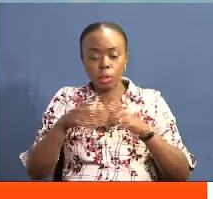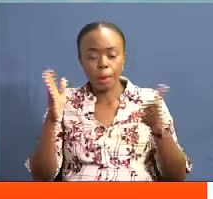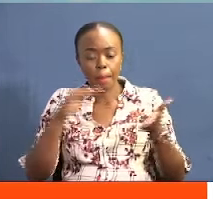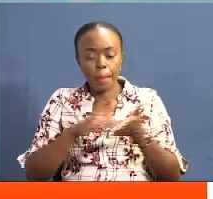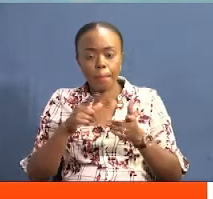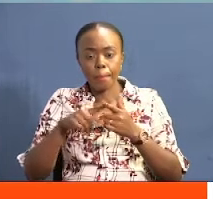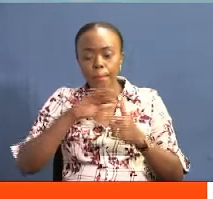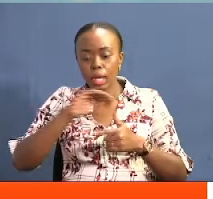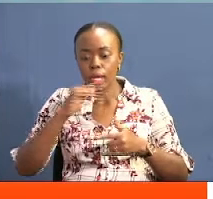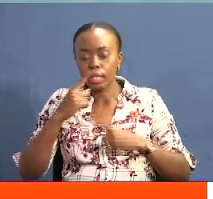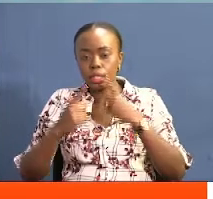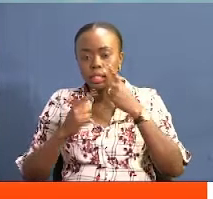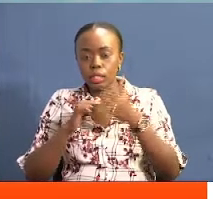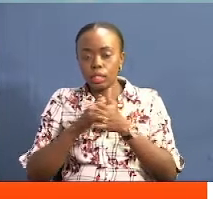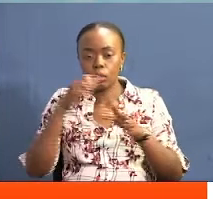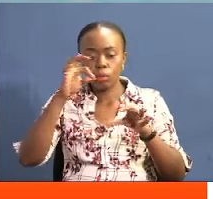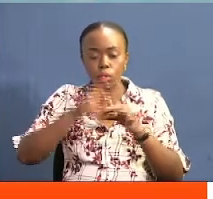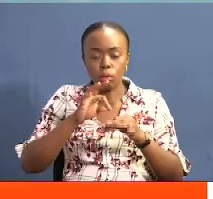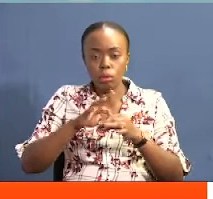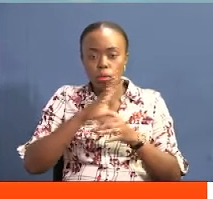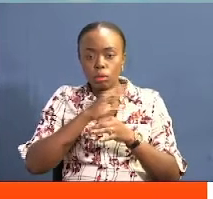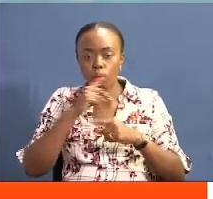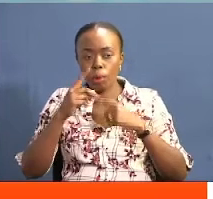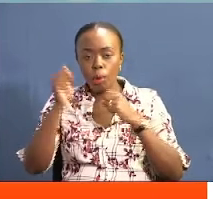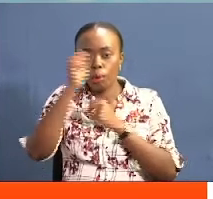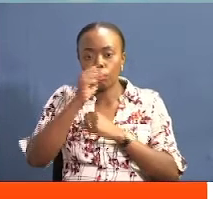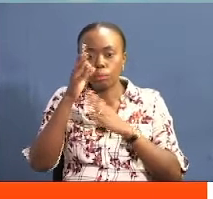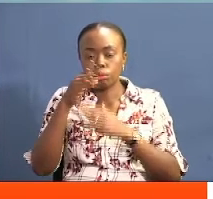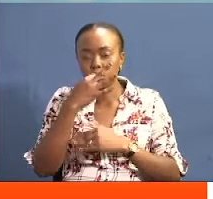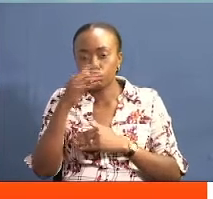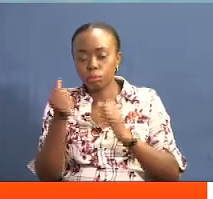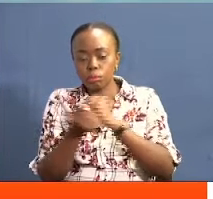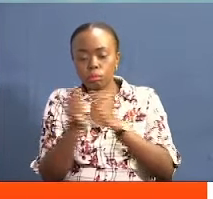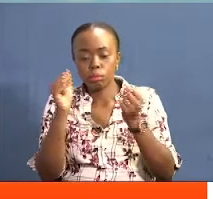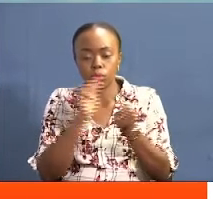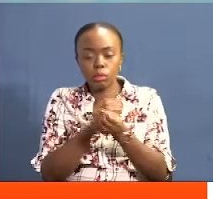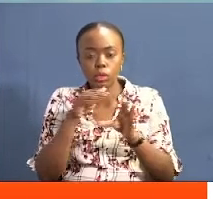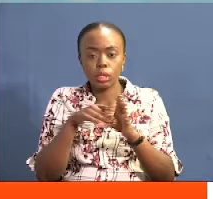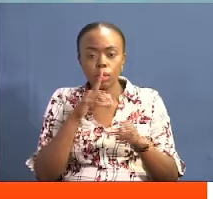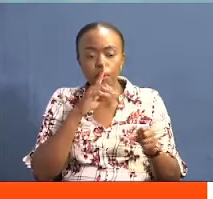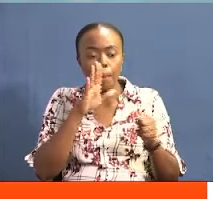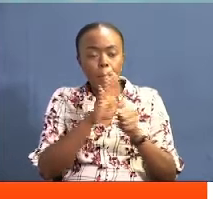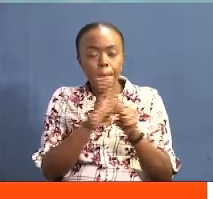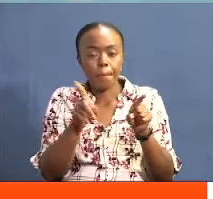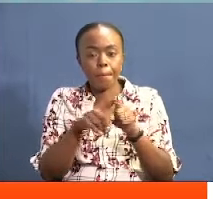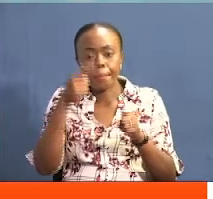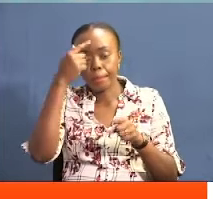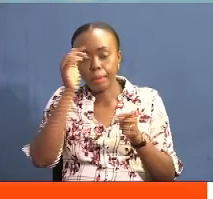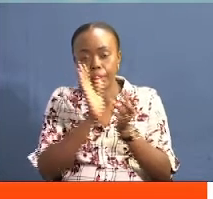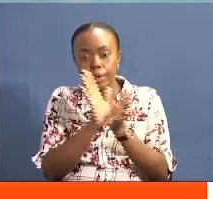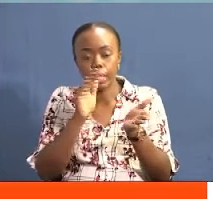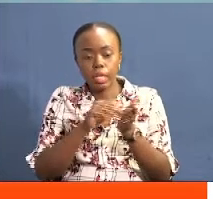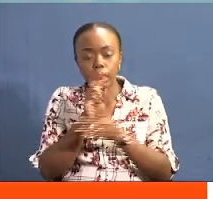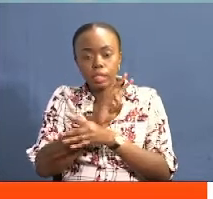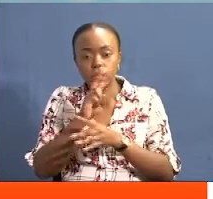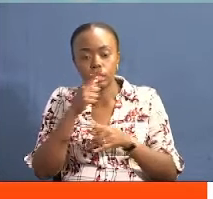The community accusing an investor and senior politicians of turning it into a private entity. For this and much more,